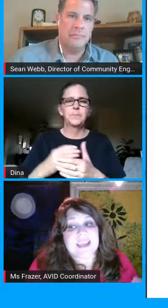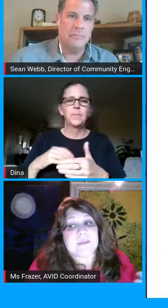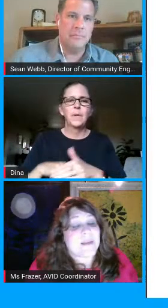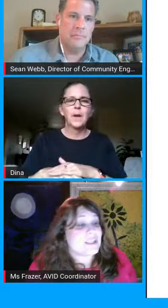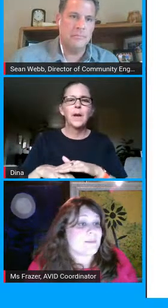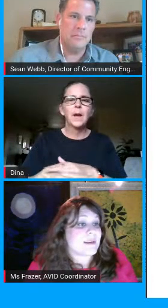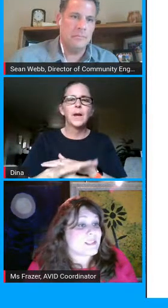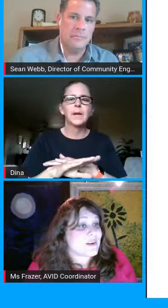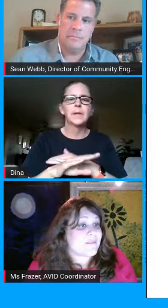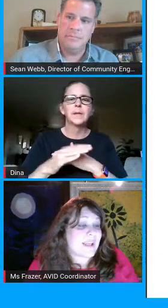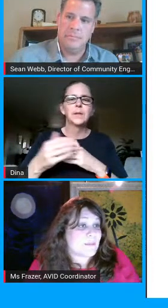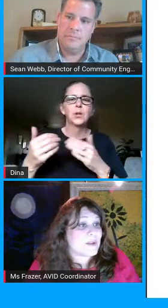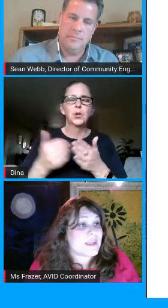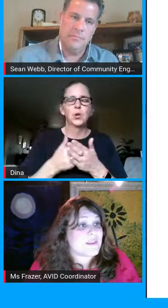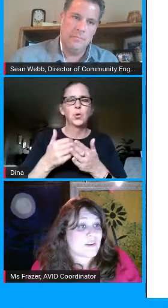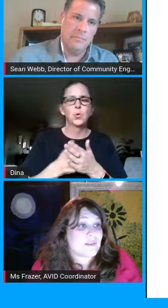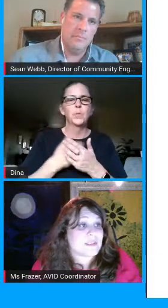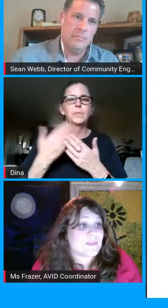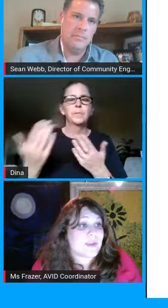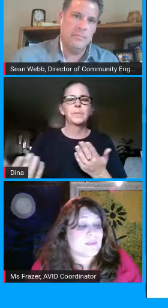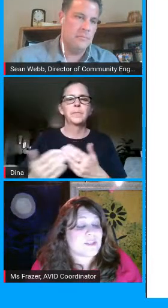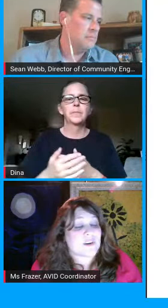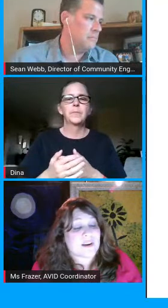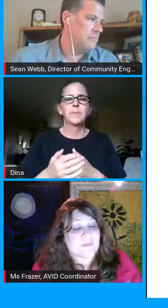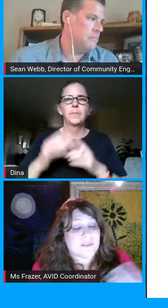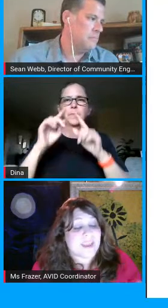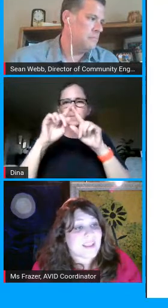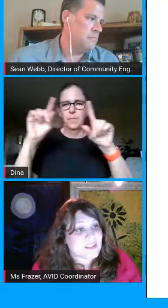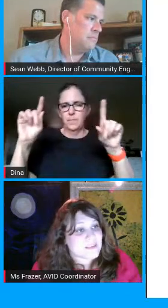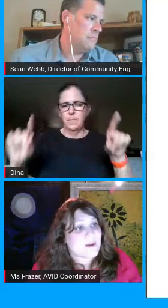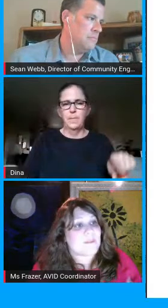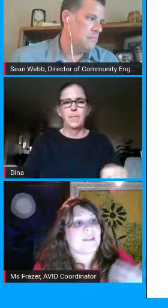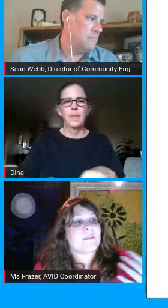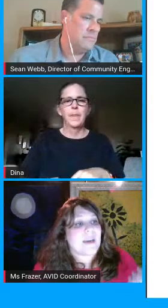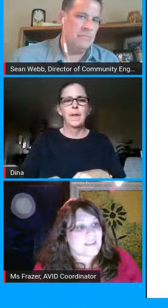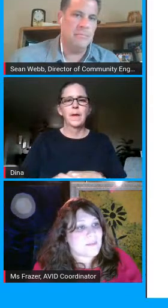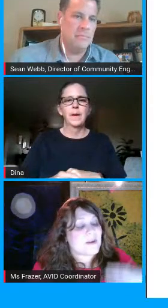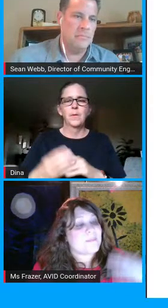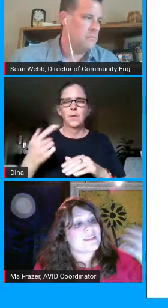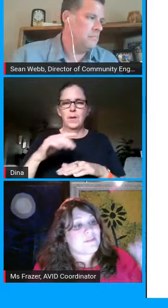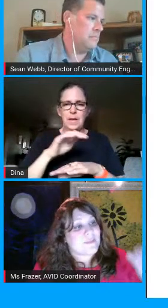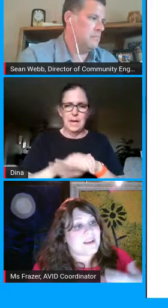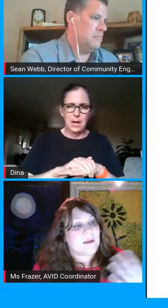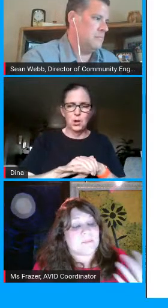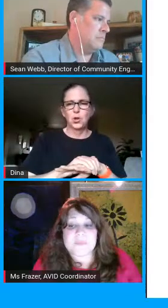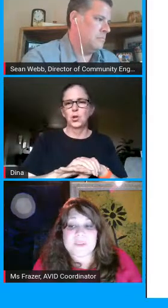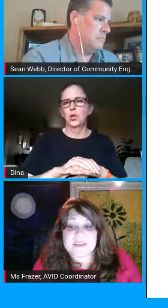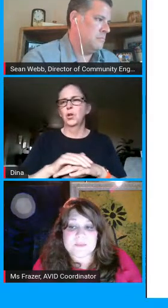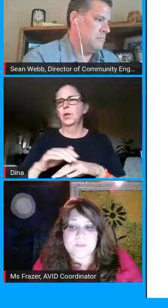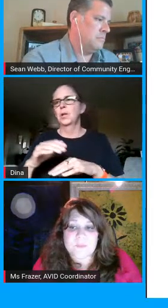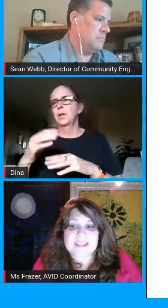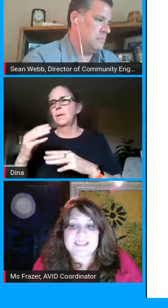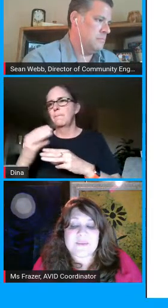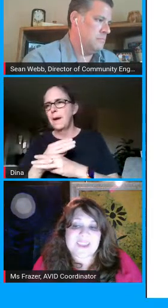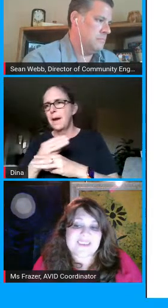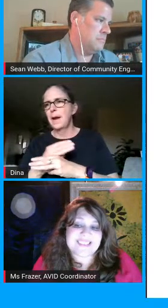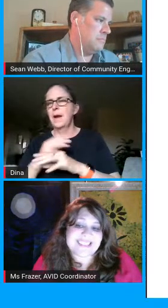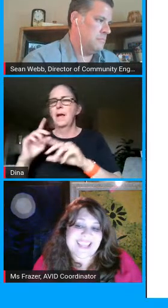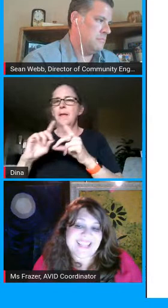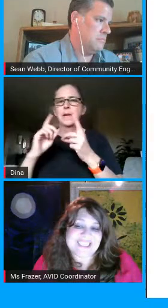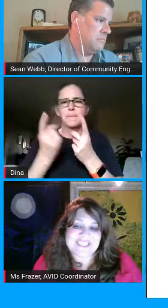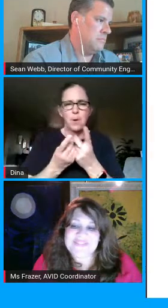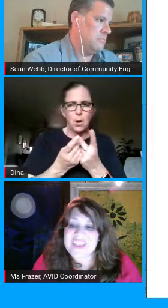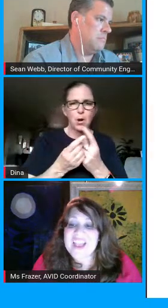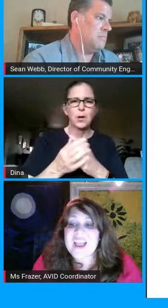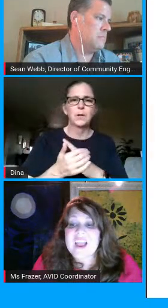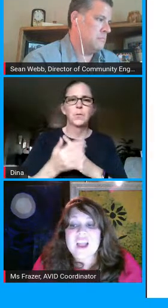study sync and benchmarks that are available in their google suites which are for the english department the math department different um ones that we use